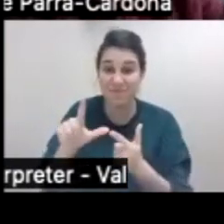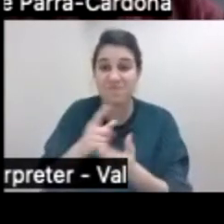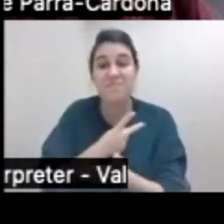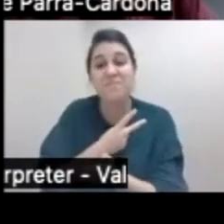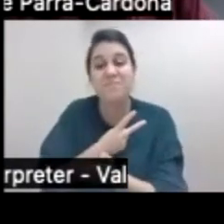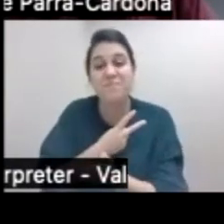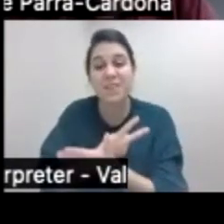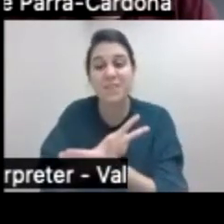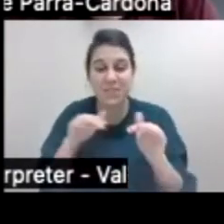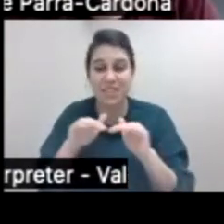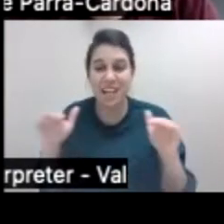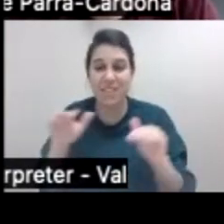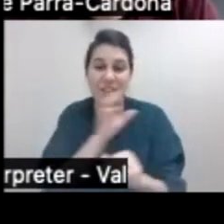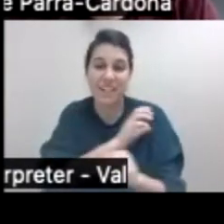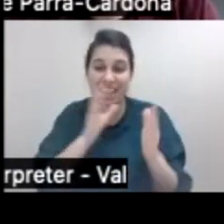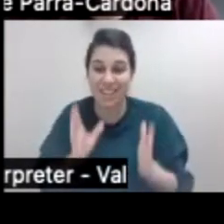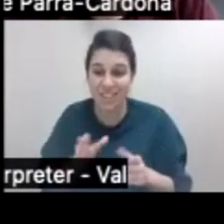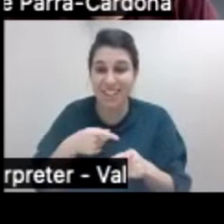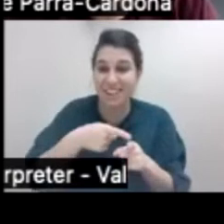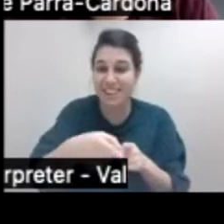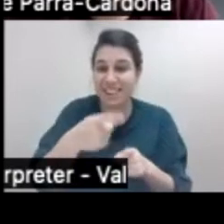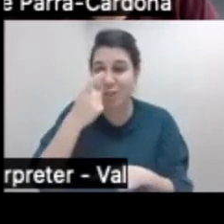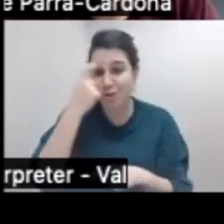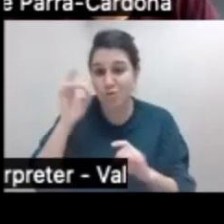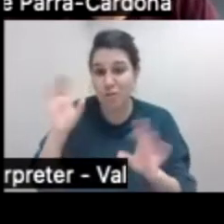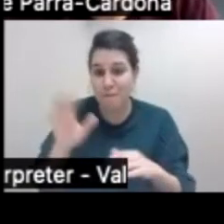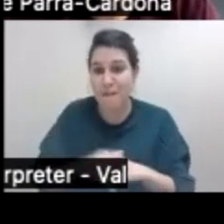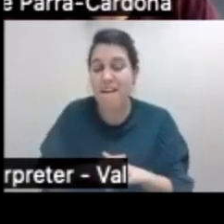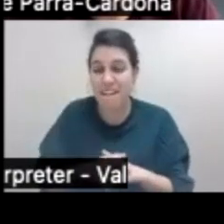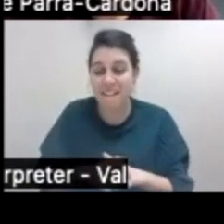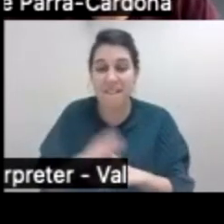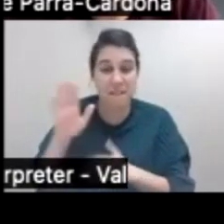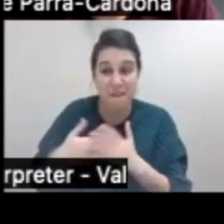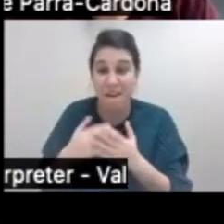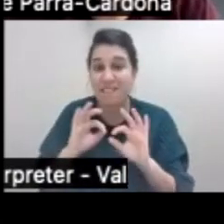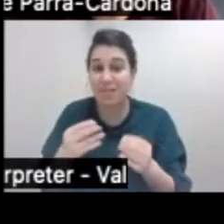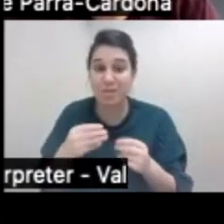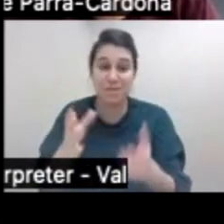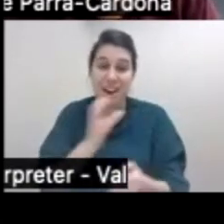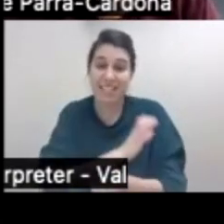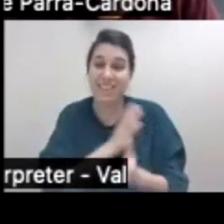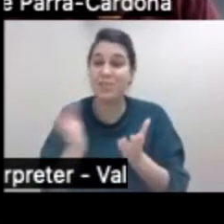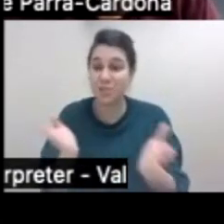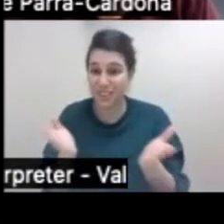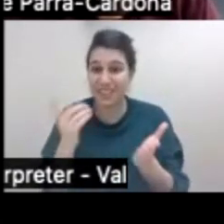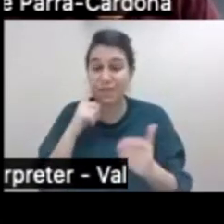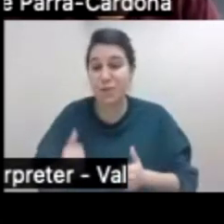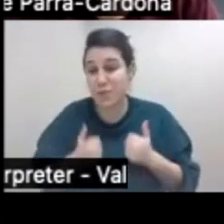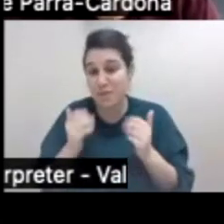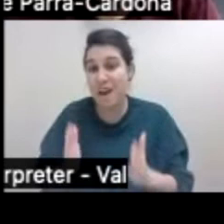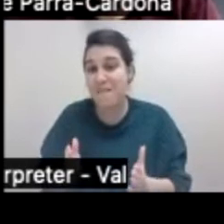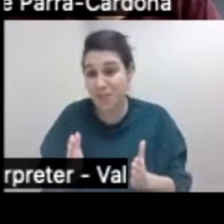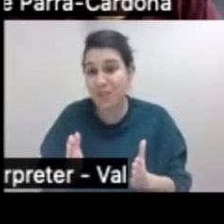level clinicians who specialize in trauma. All of these families have provided clinical services to survivors of